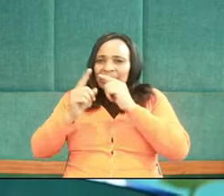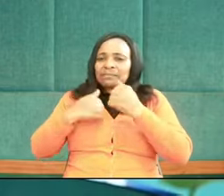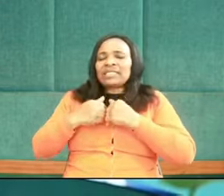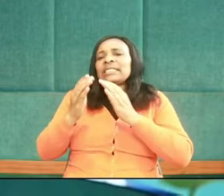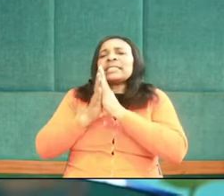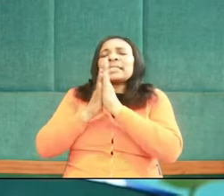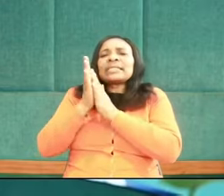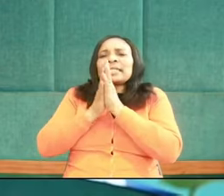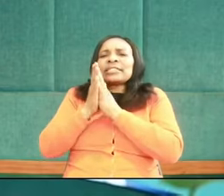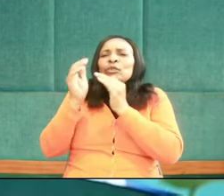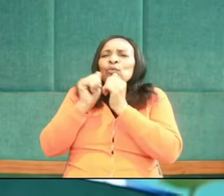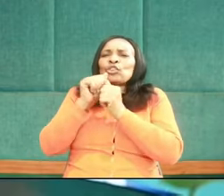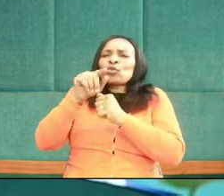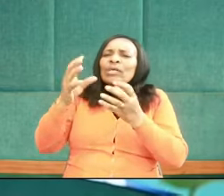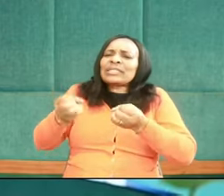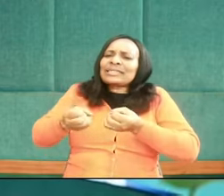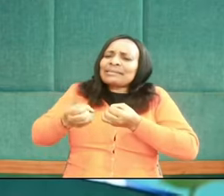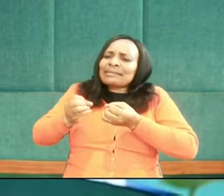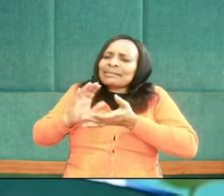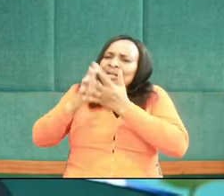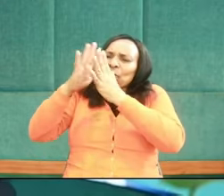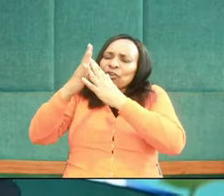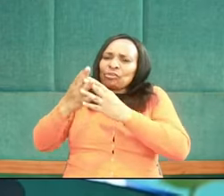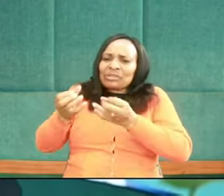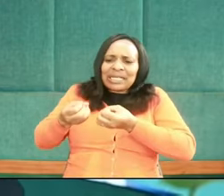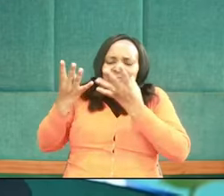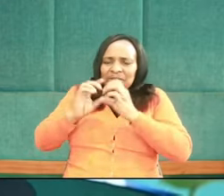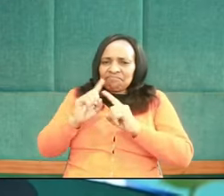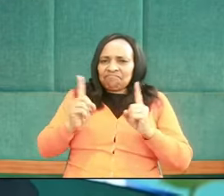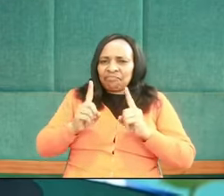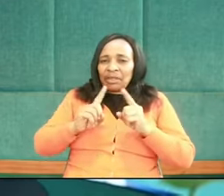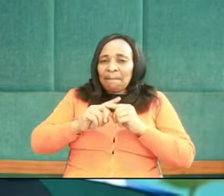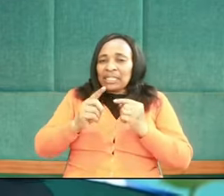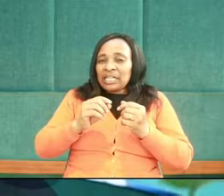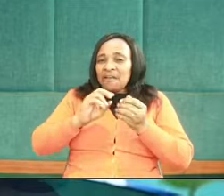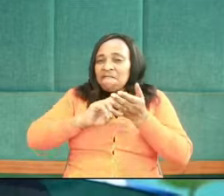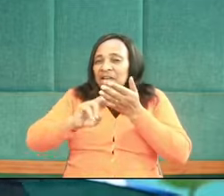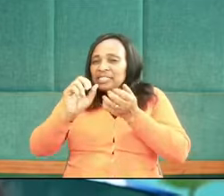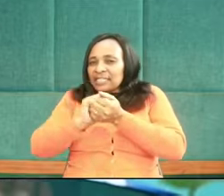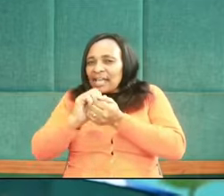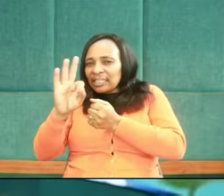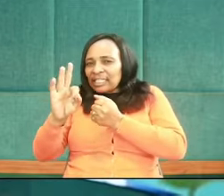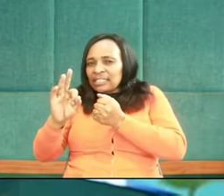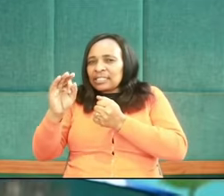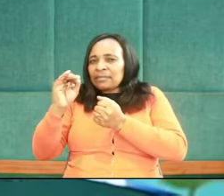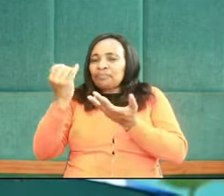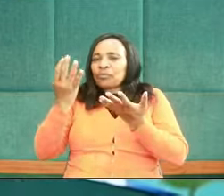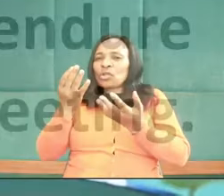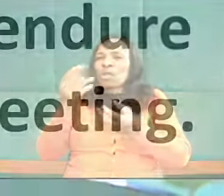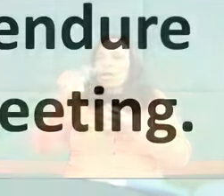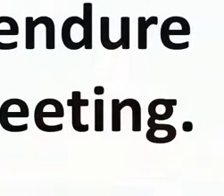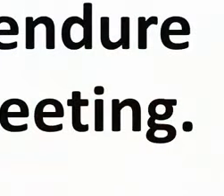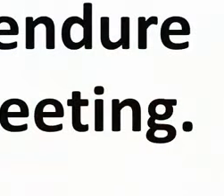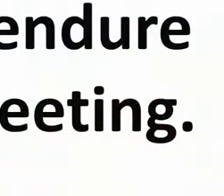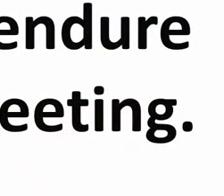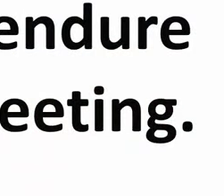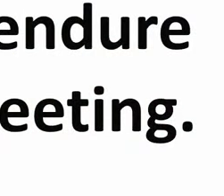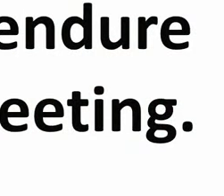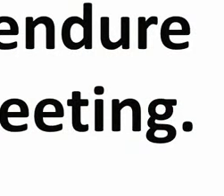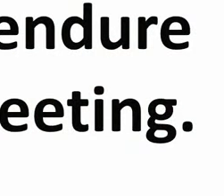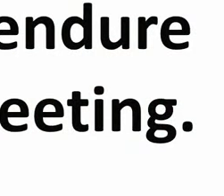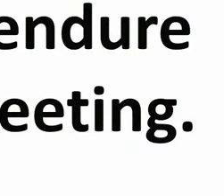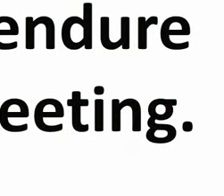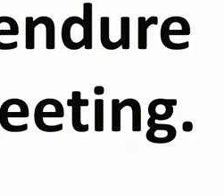ceremonial services. Now, let's go further. In verse 13 of Isaiah chapter 1, the Bible says, bring no more